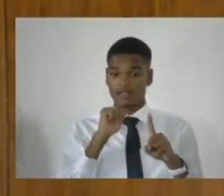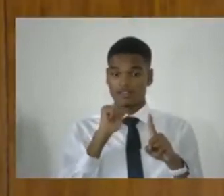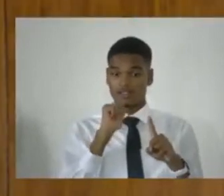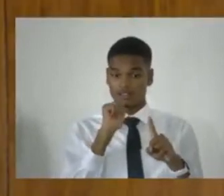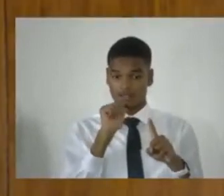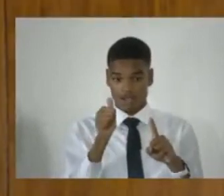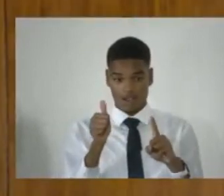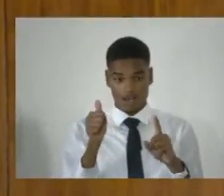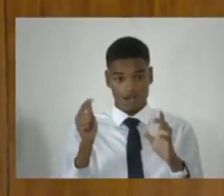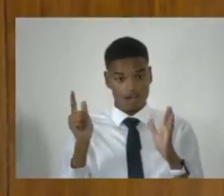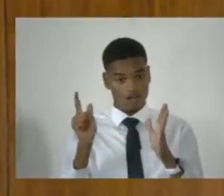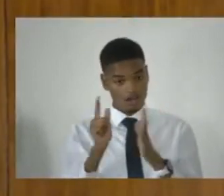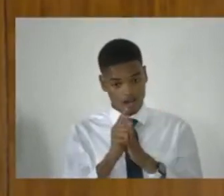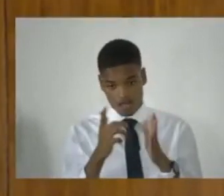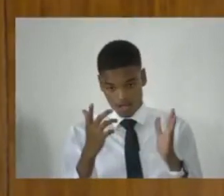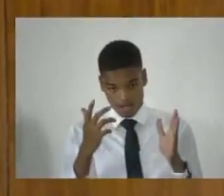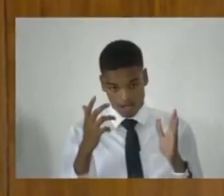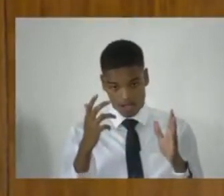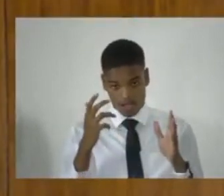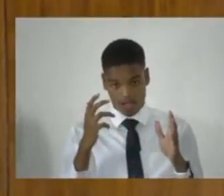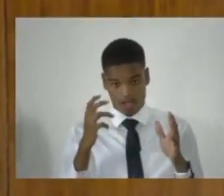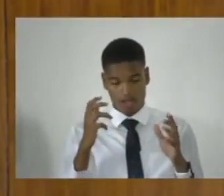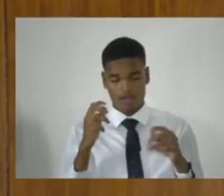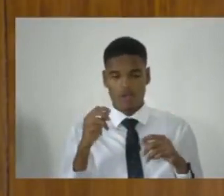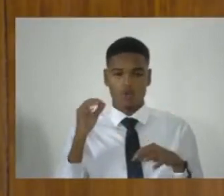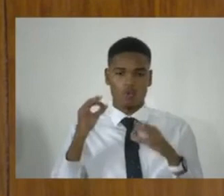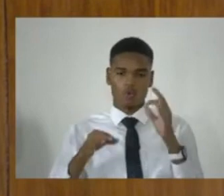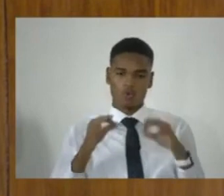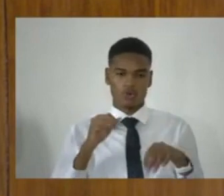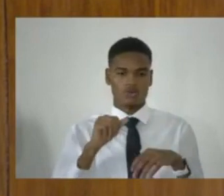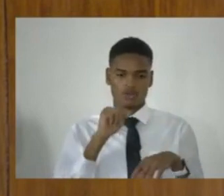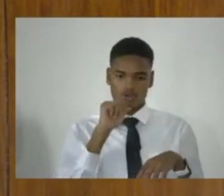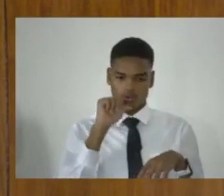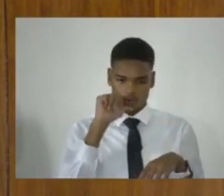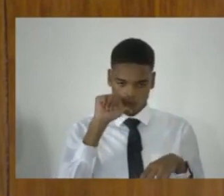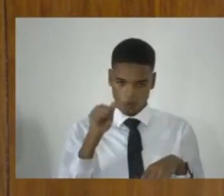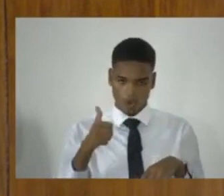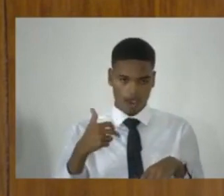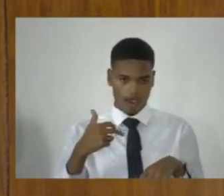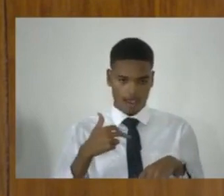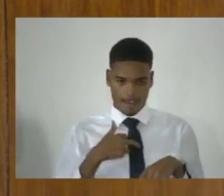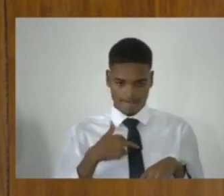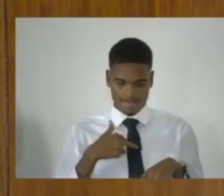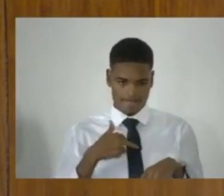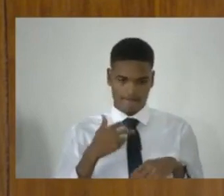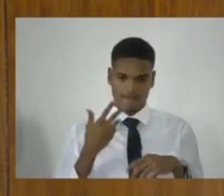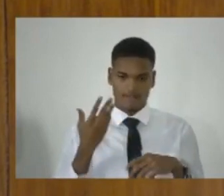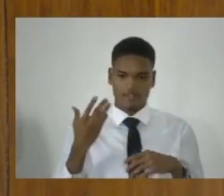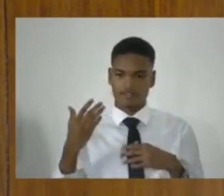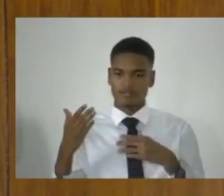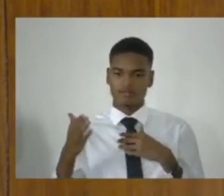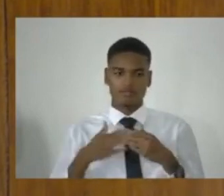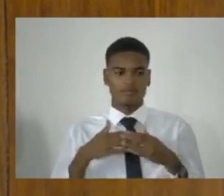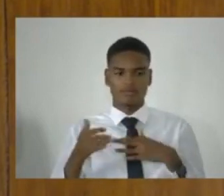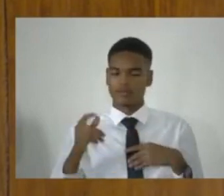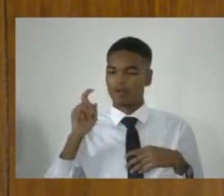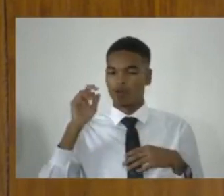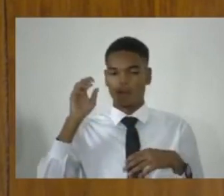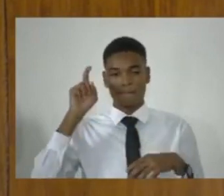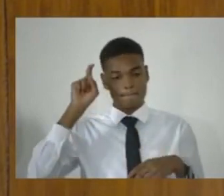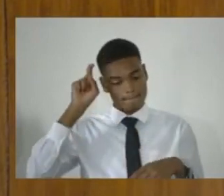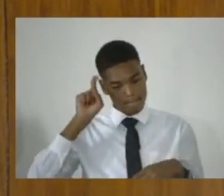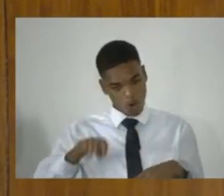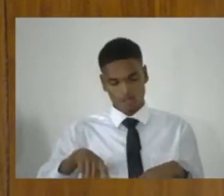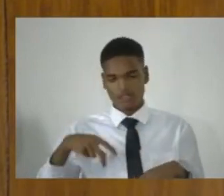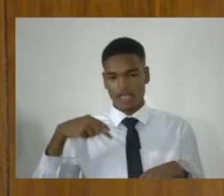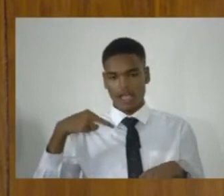the court has no discretion in the matter. A life sentence must be imposed under section 5, under clause 5